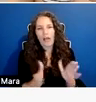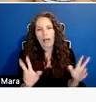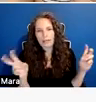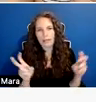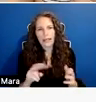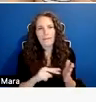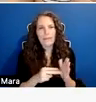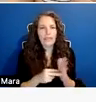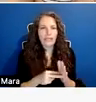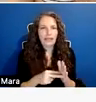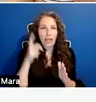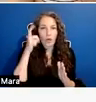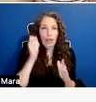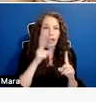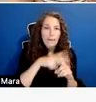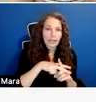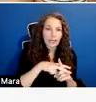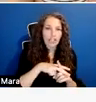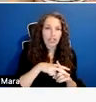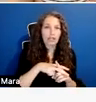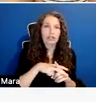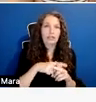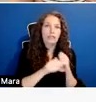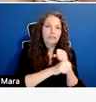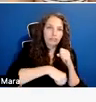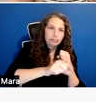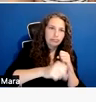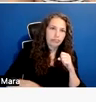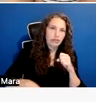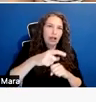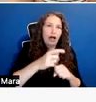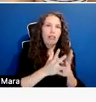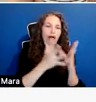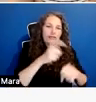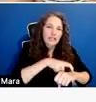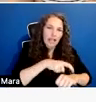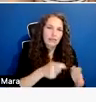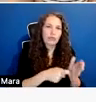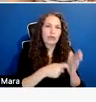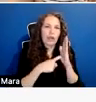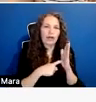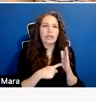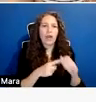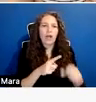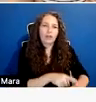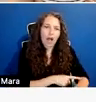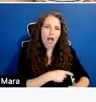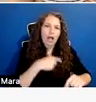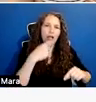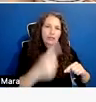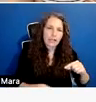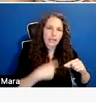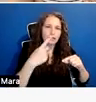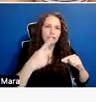They, um, have really long cycles of review and disbursement for the money, even after